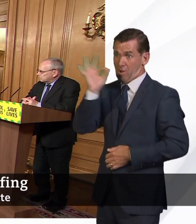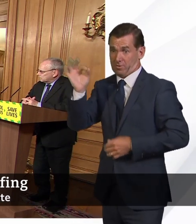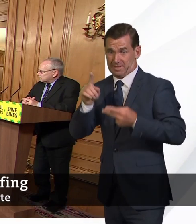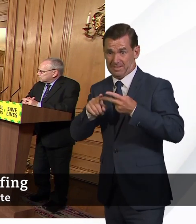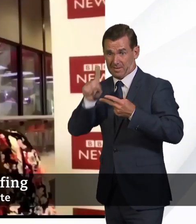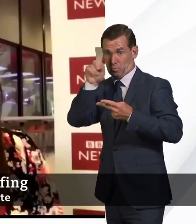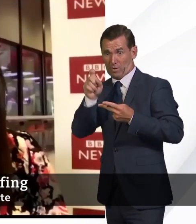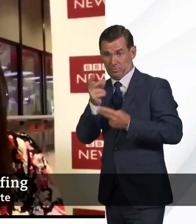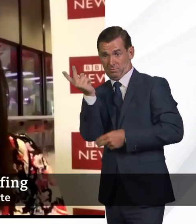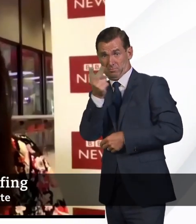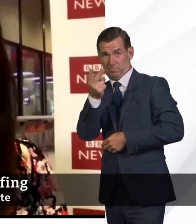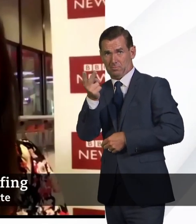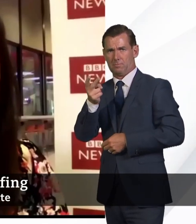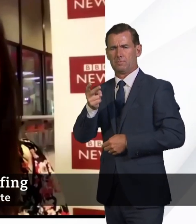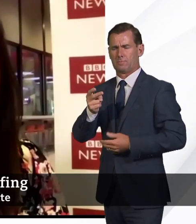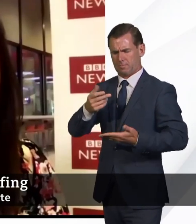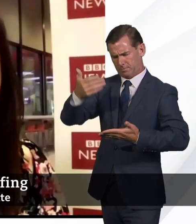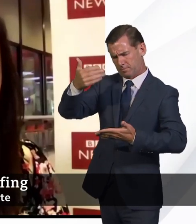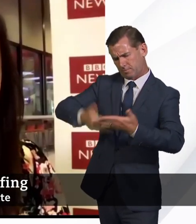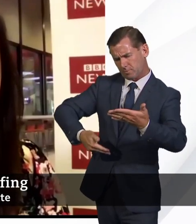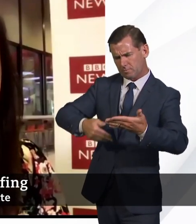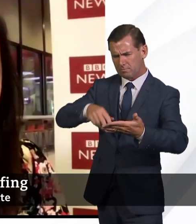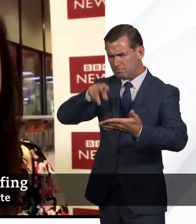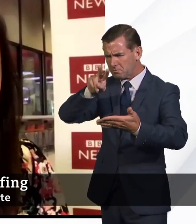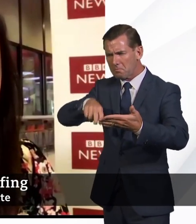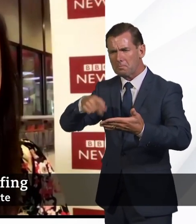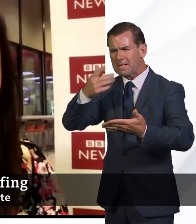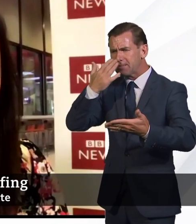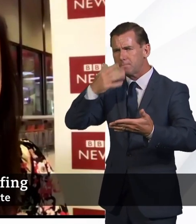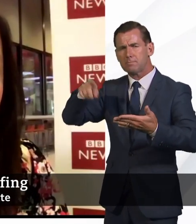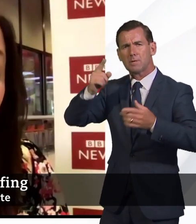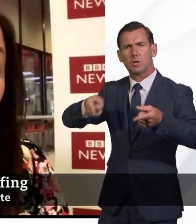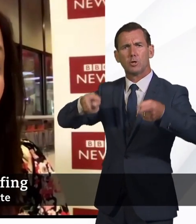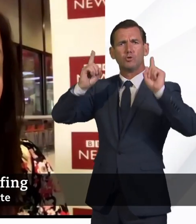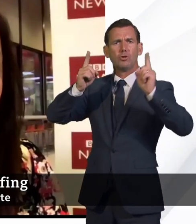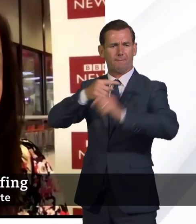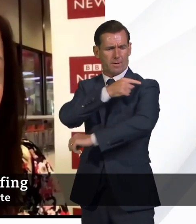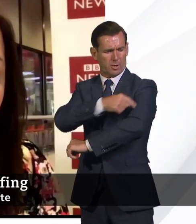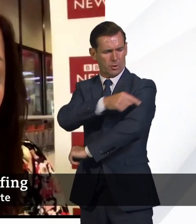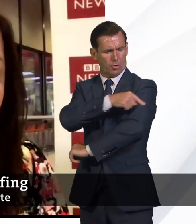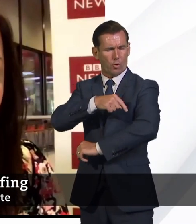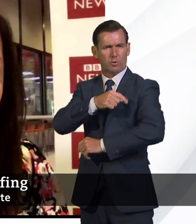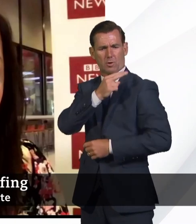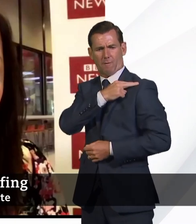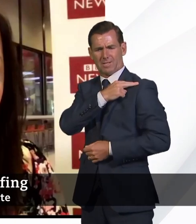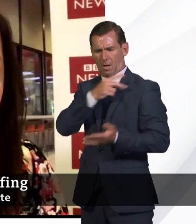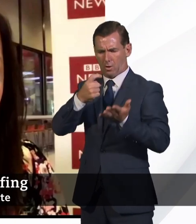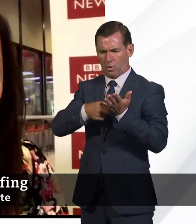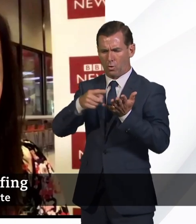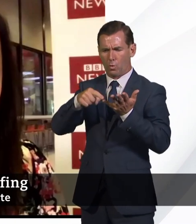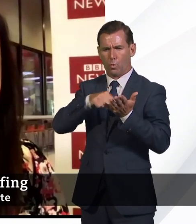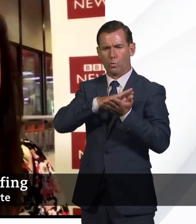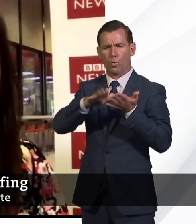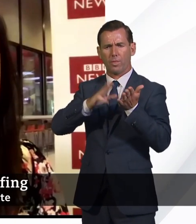Professor Powers. There are reports that the Chief Nursing Officer, Ruth May, is either unwilling or unable to attend these press